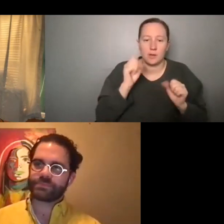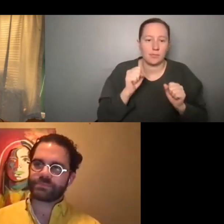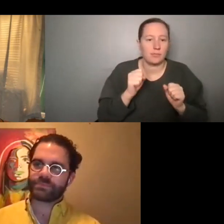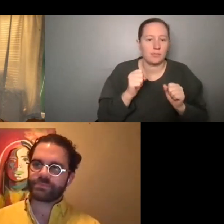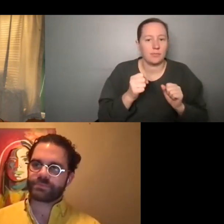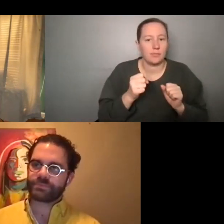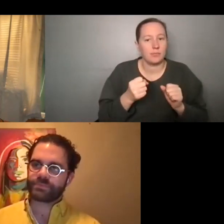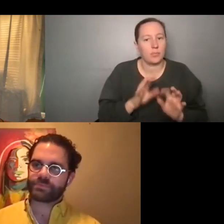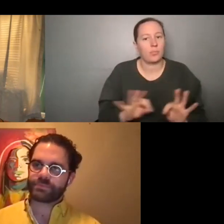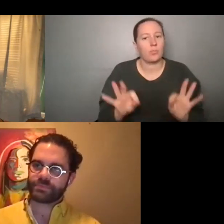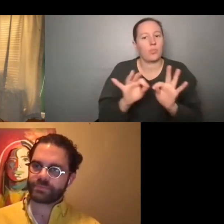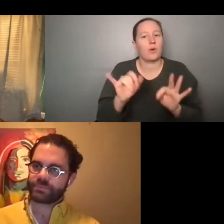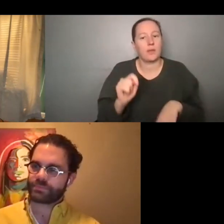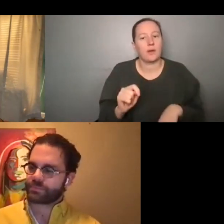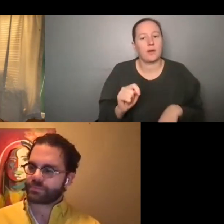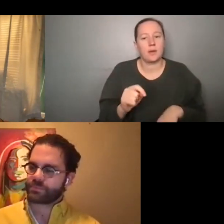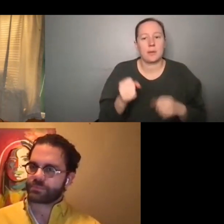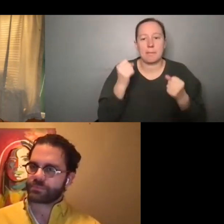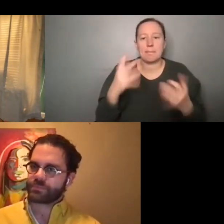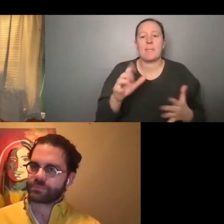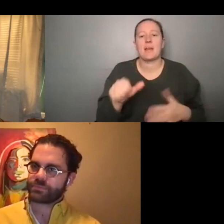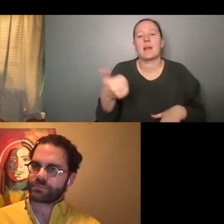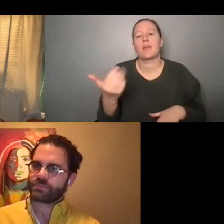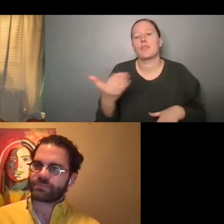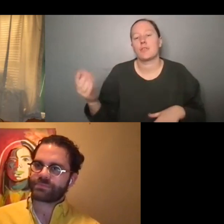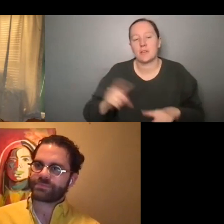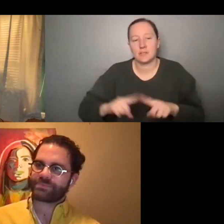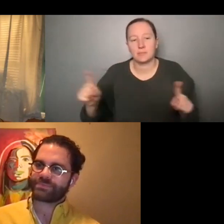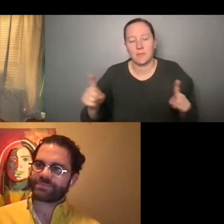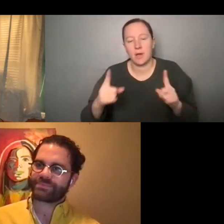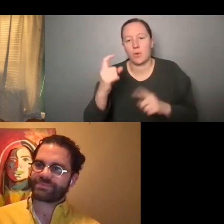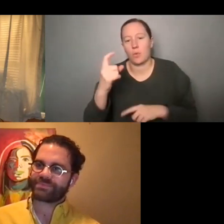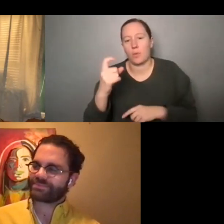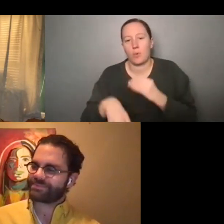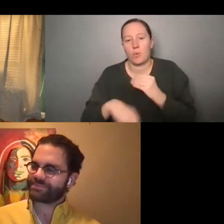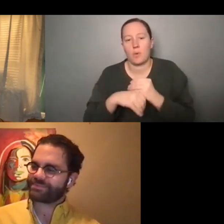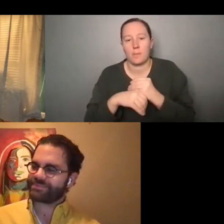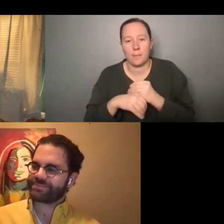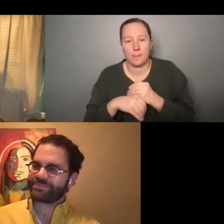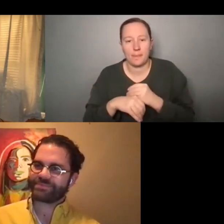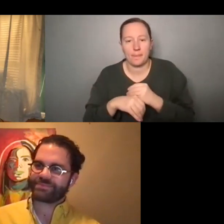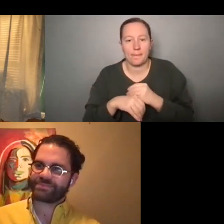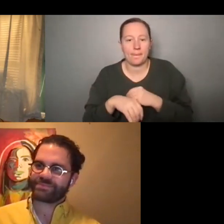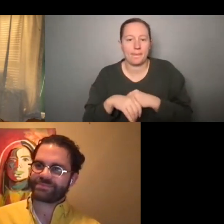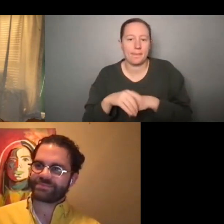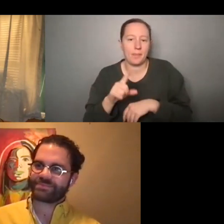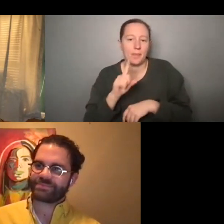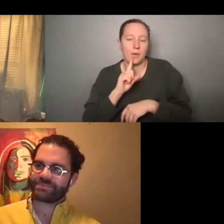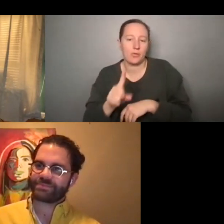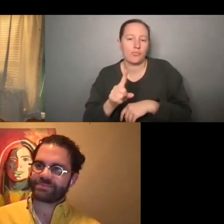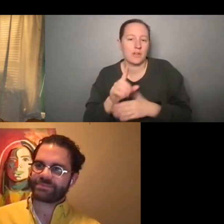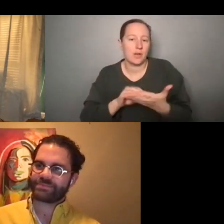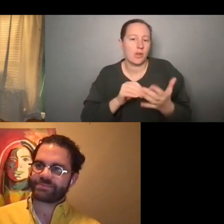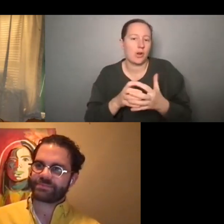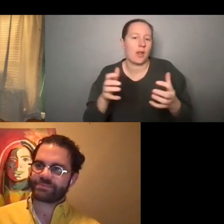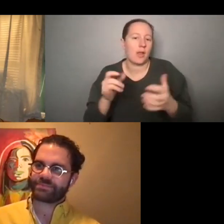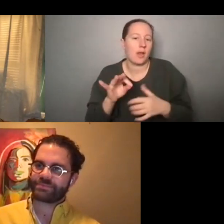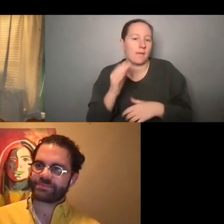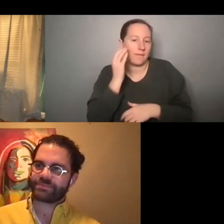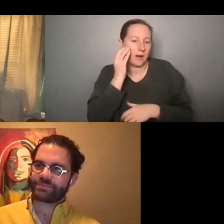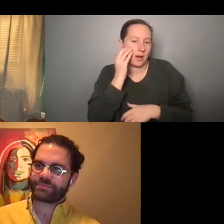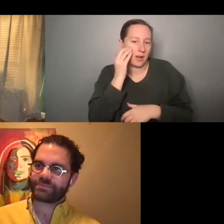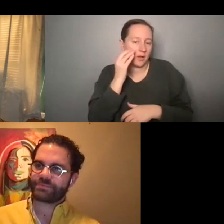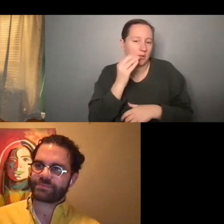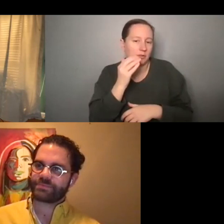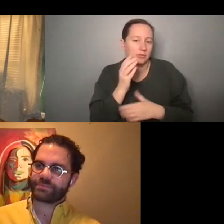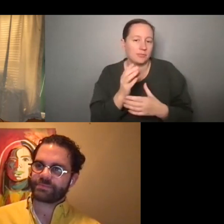and then a thousand other things, but, um, but yeah, so you're, you're getting a lot of knowledge within